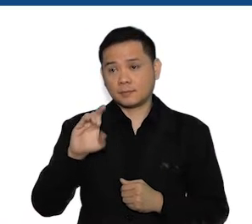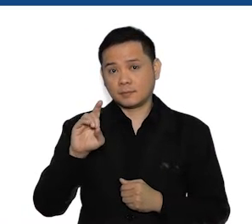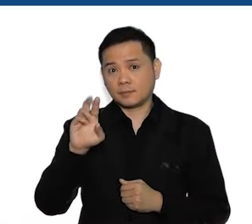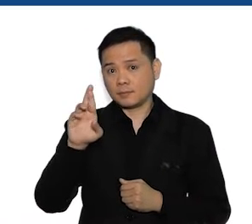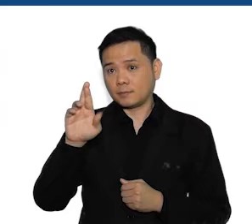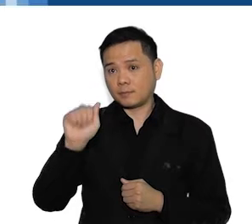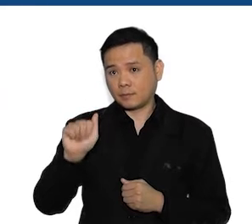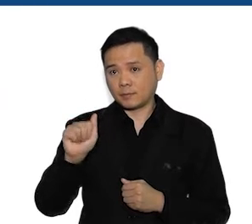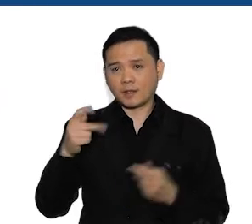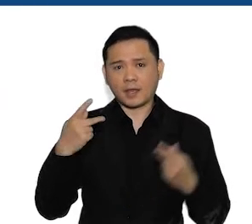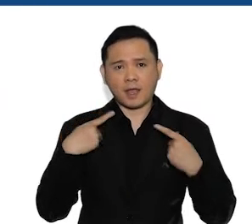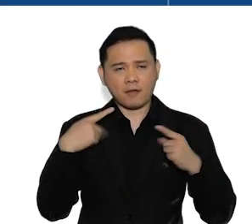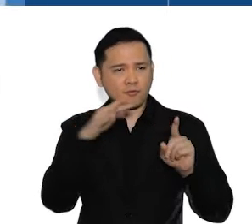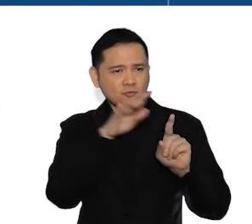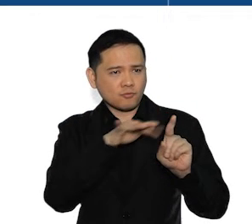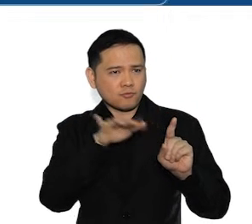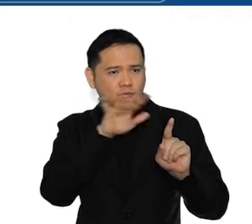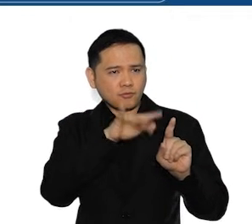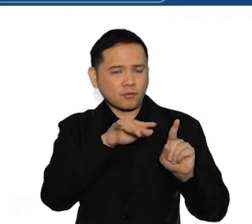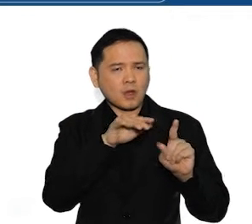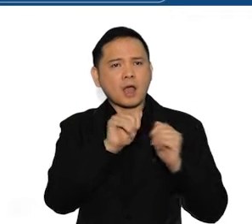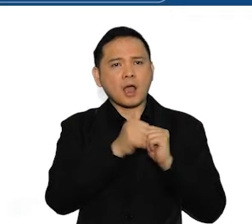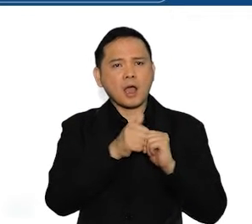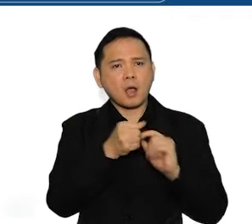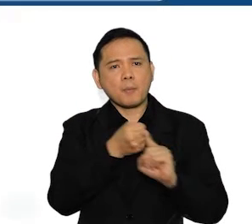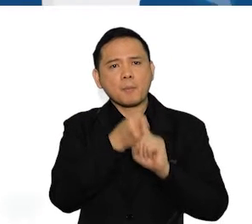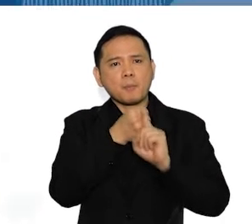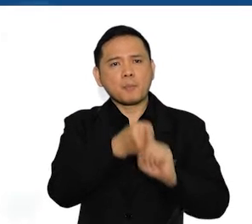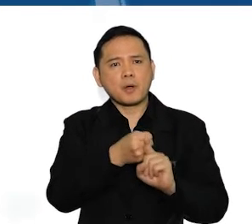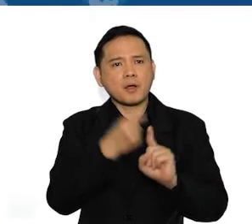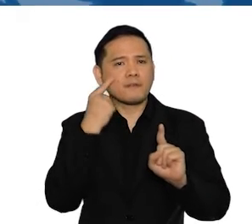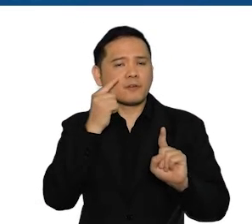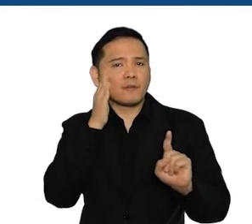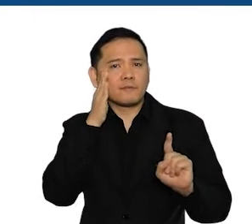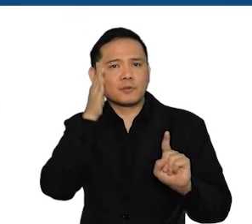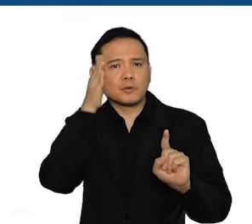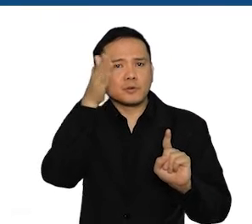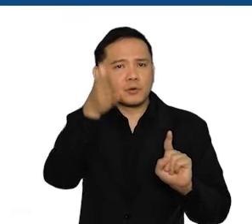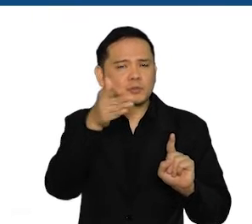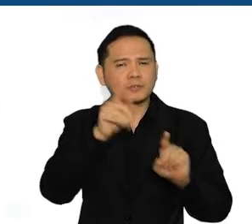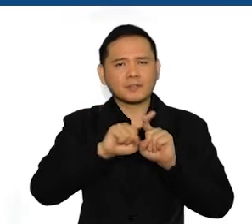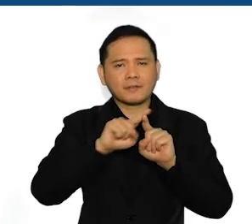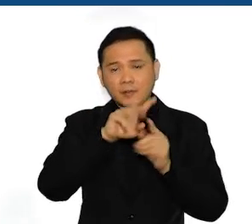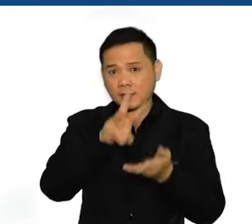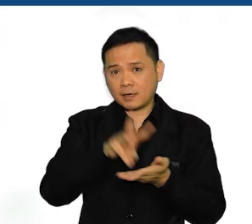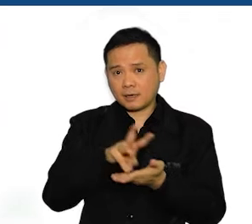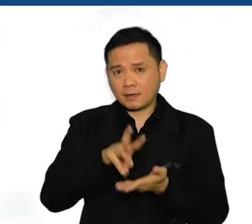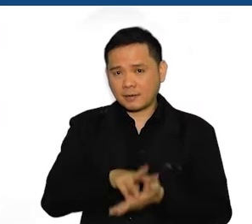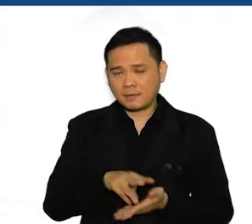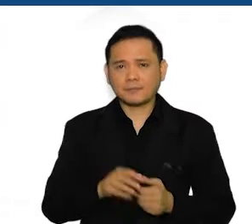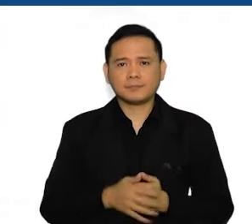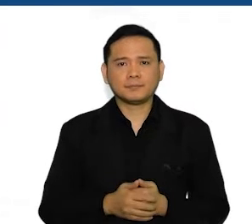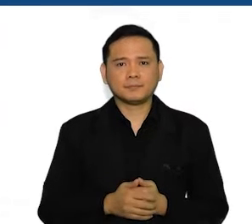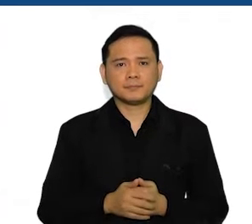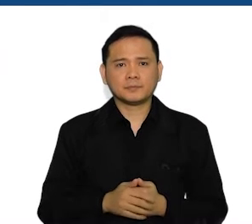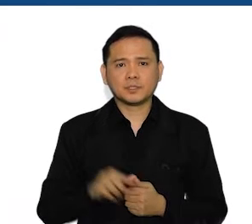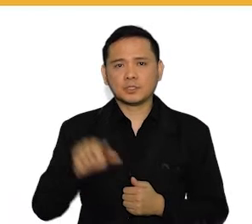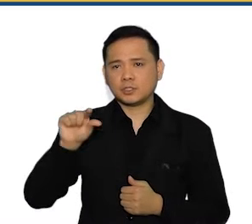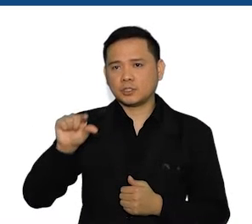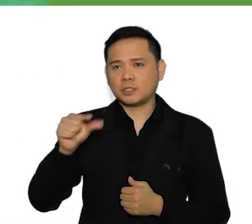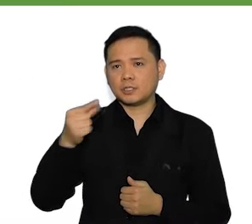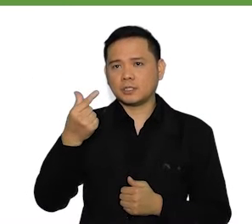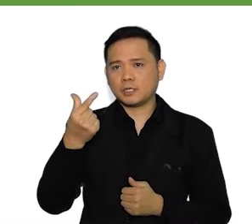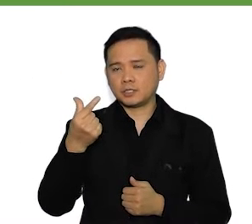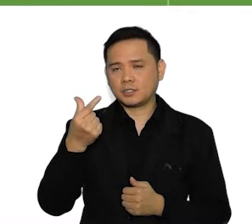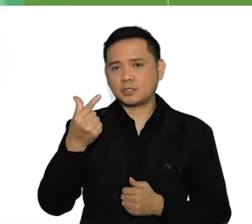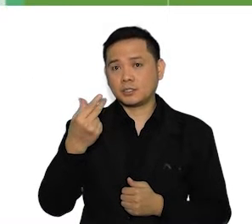CEDRA, the Climate and Disaster Risk Assessment prepares information on the future impacts of climate change to the planning